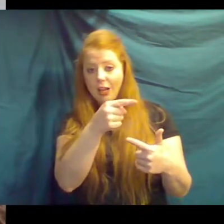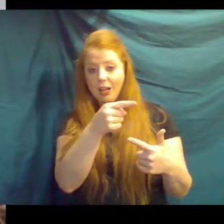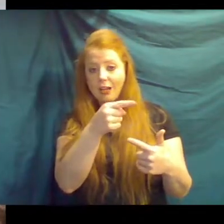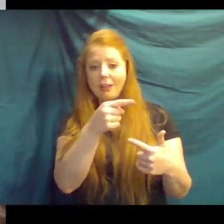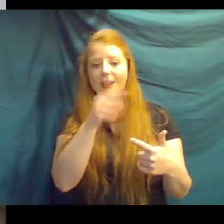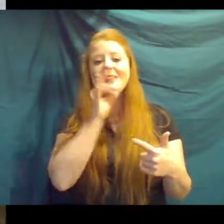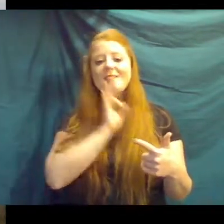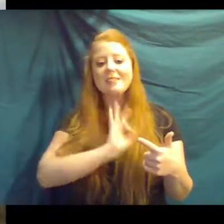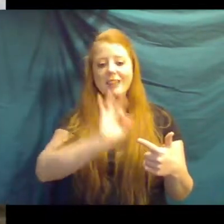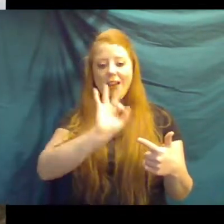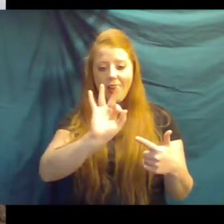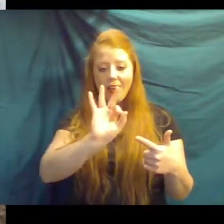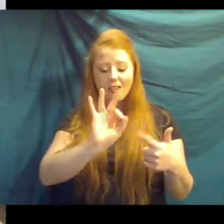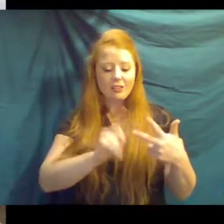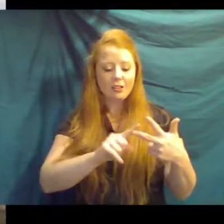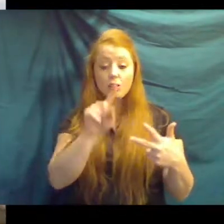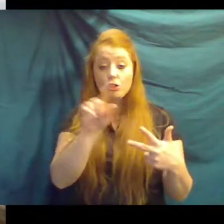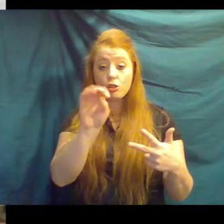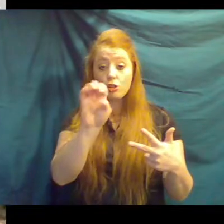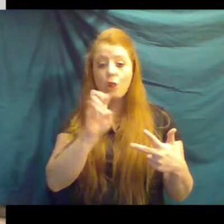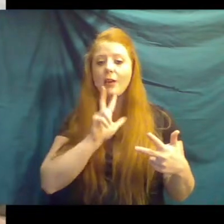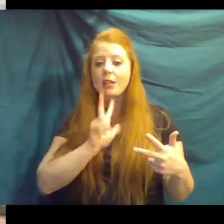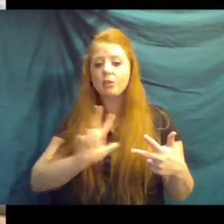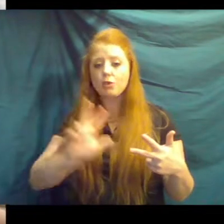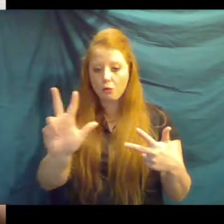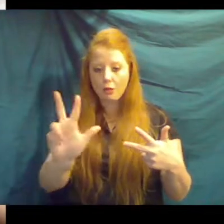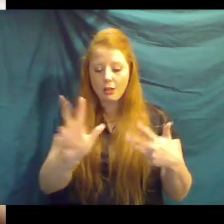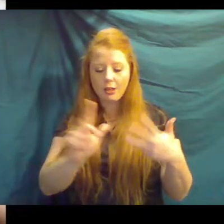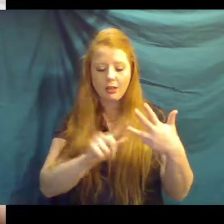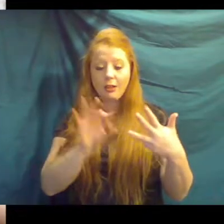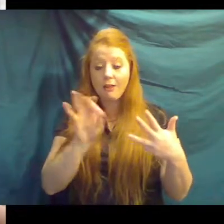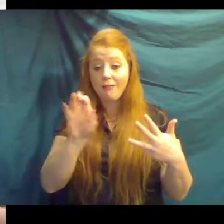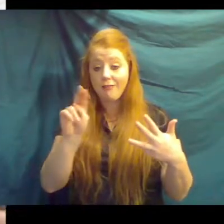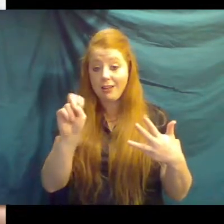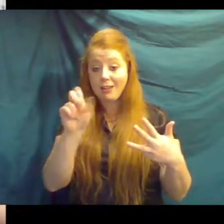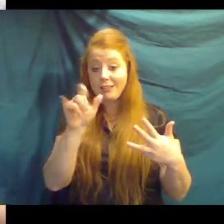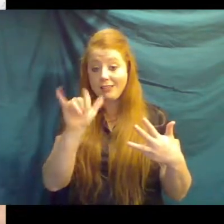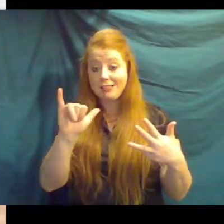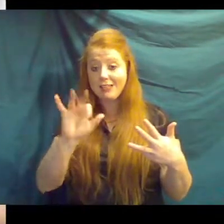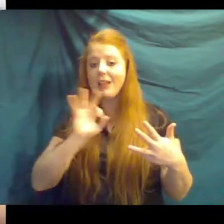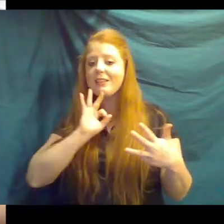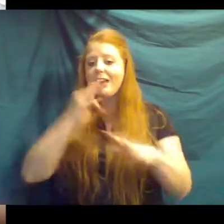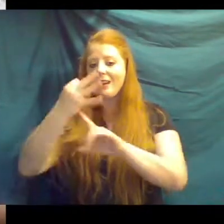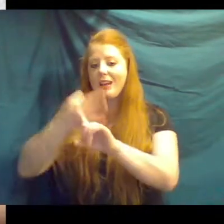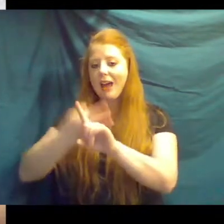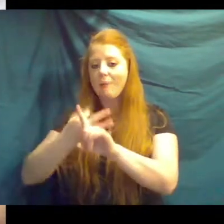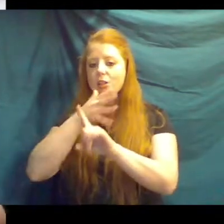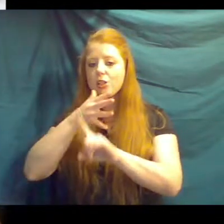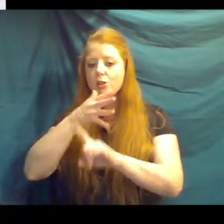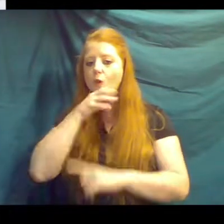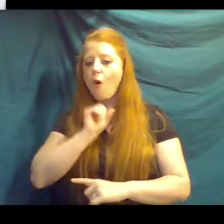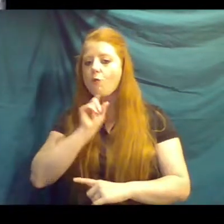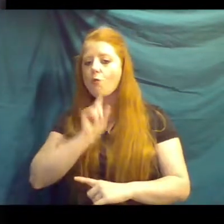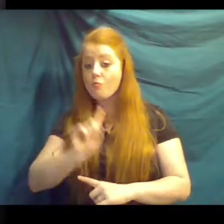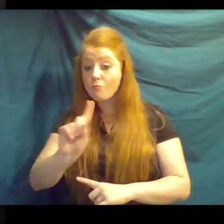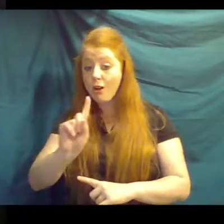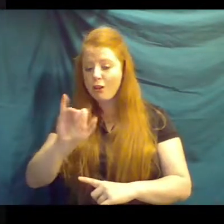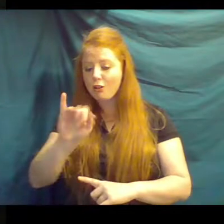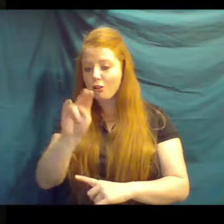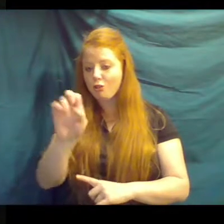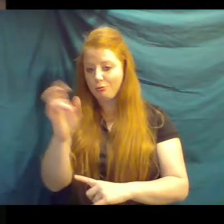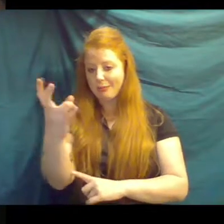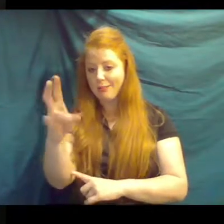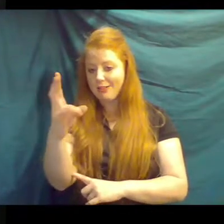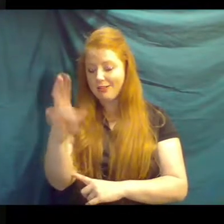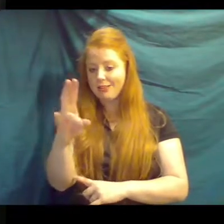is nine. Zoe is three. Fennessy is nine months old and will be one on June 17th. And then